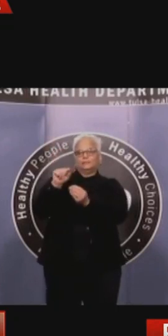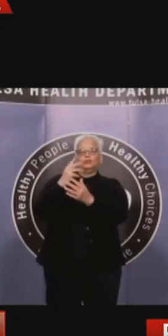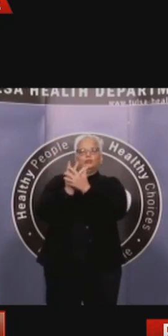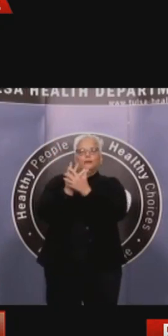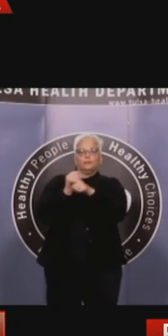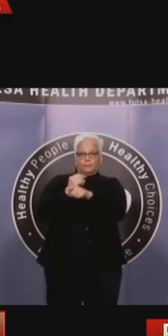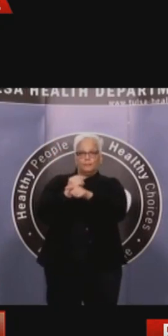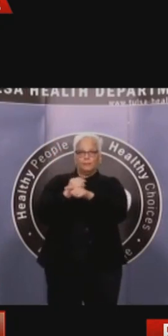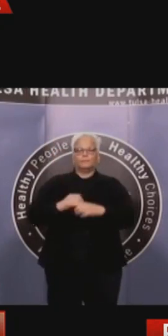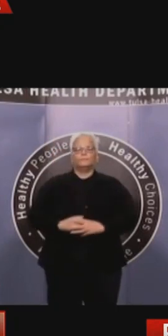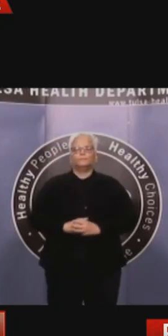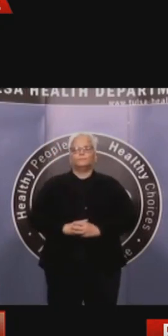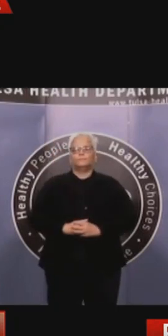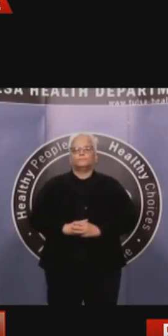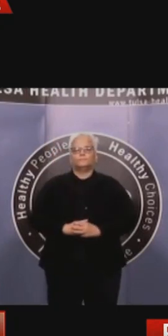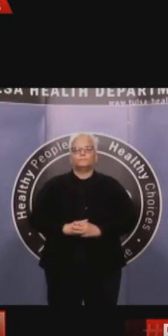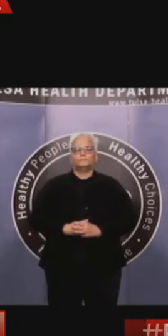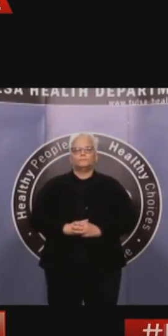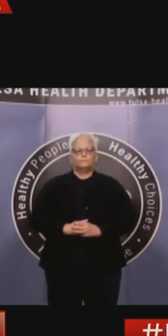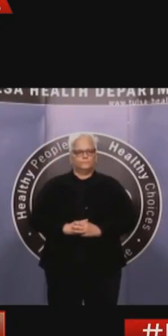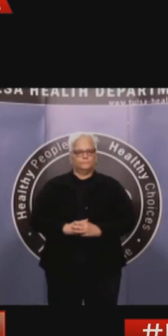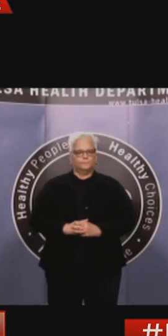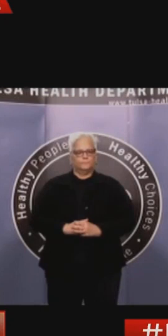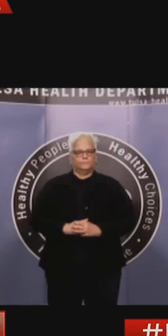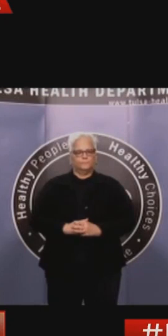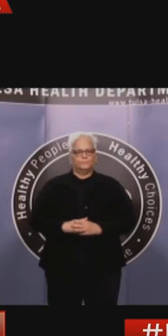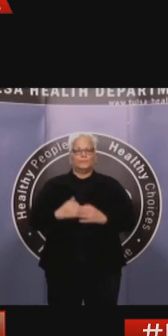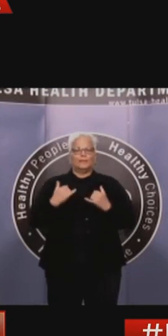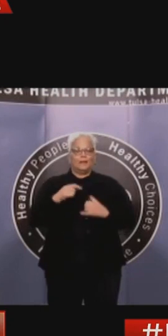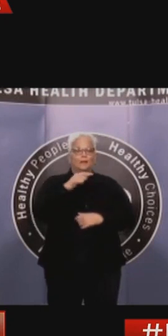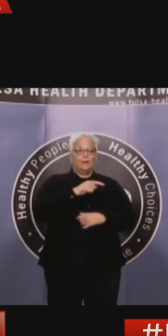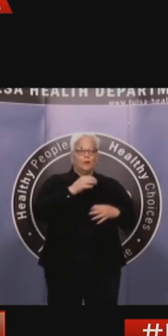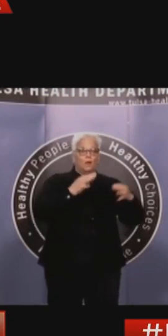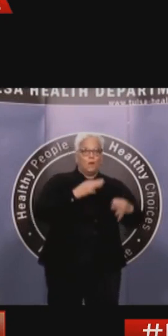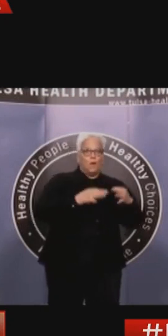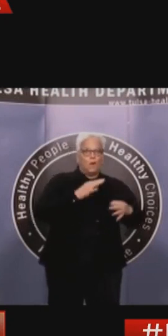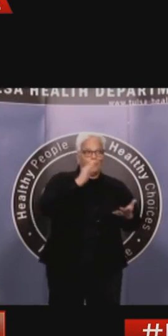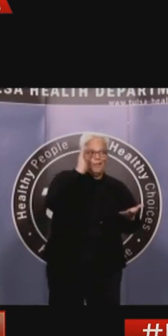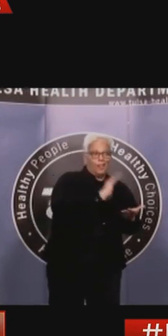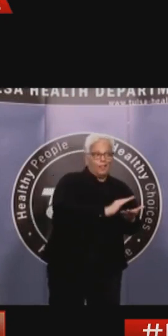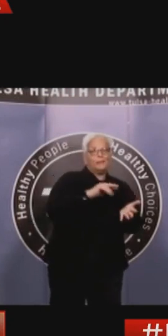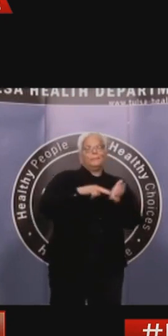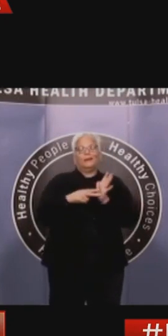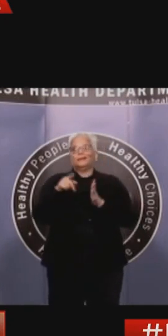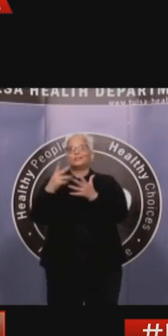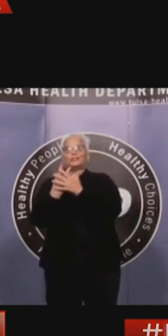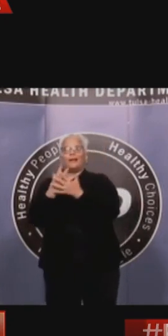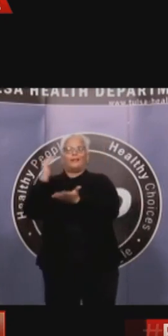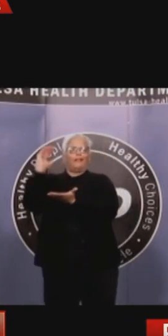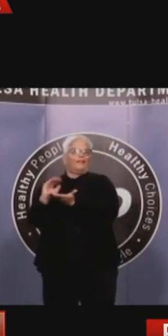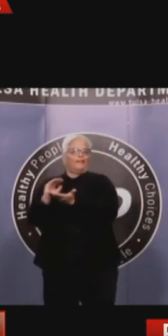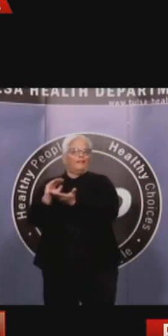been a big help in keeping those numbers down. And our court clerk continues to do all the back-of-house functions to keep the